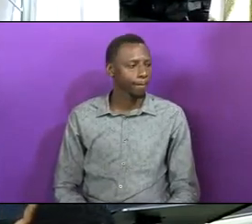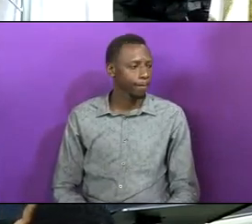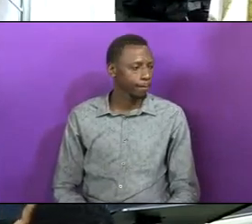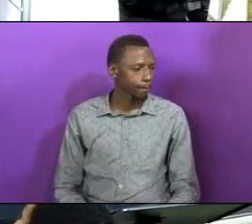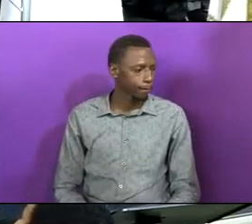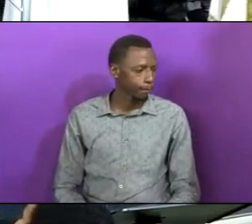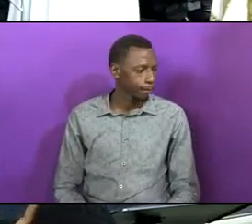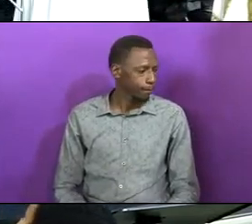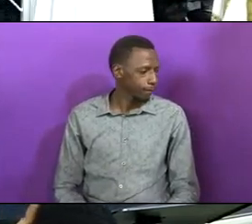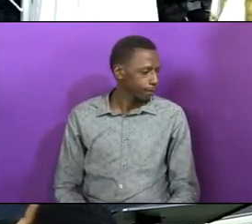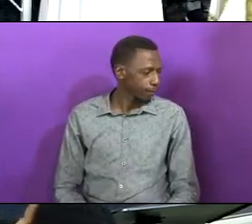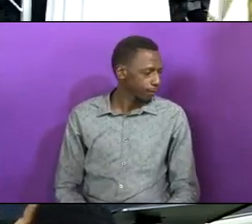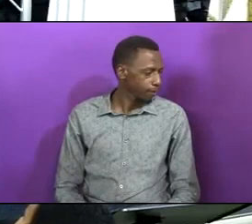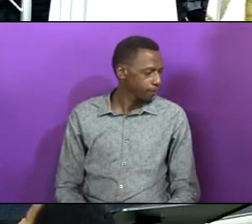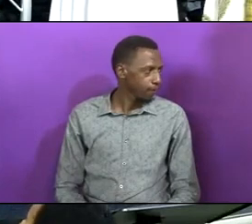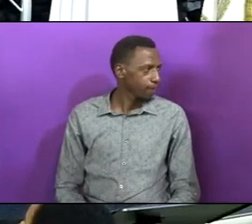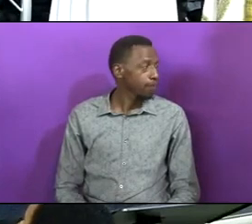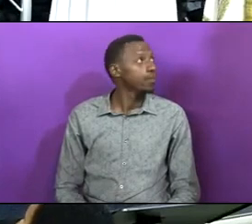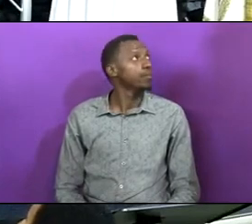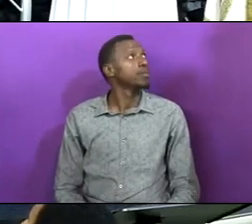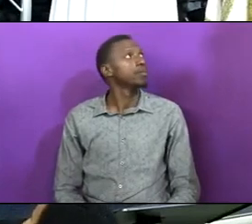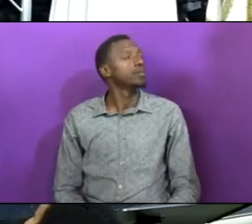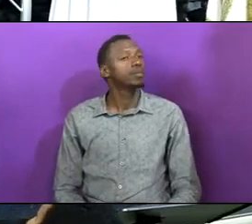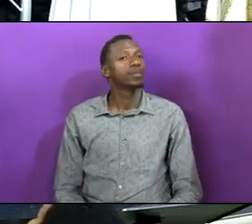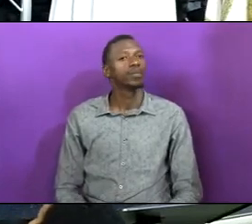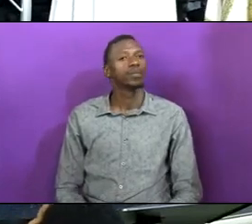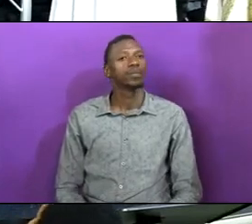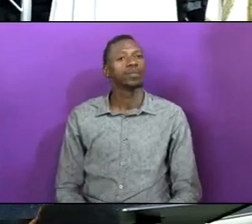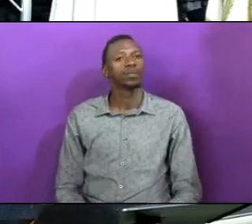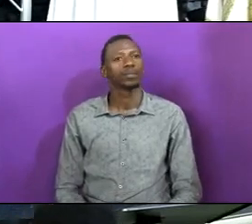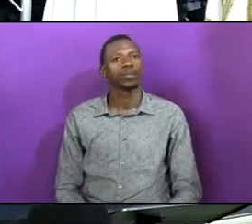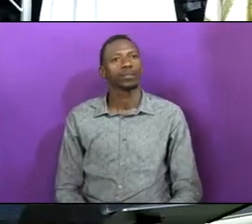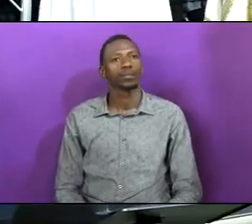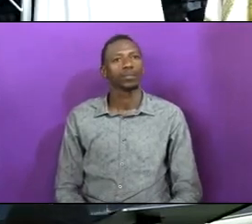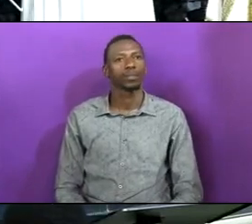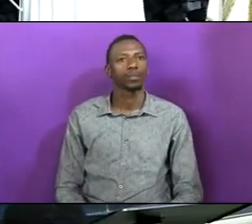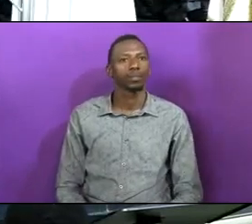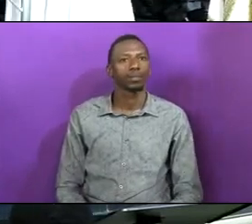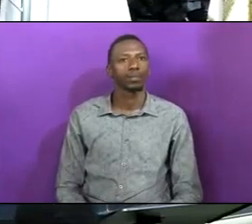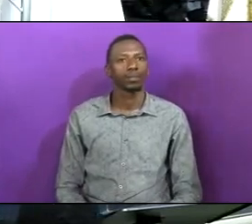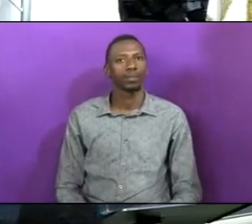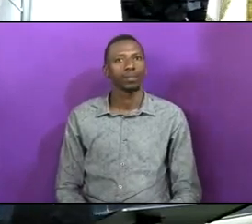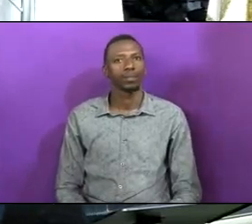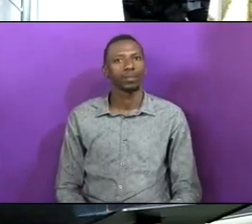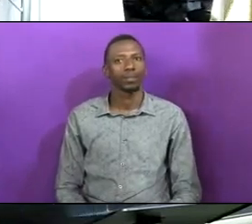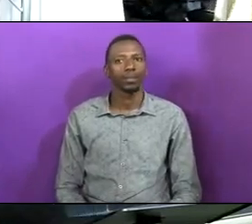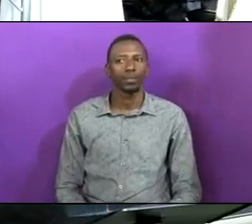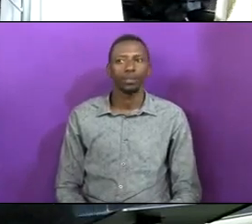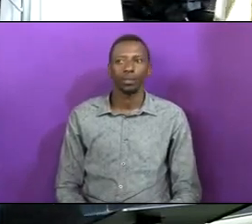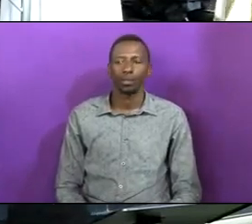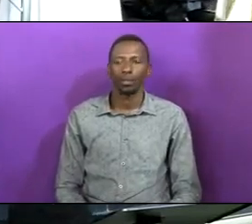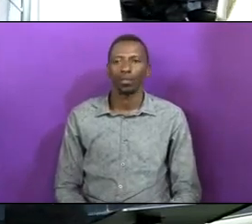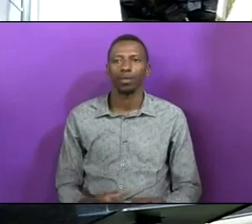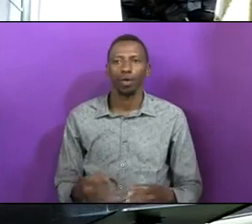power, one down-walking power in the blood